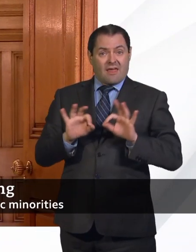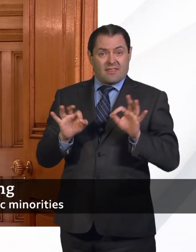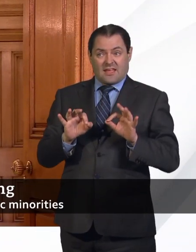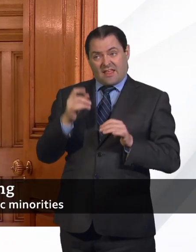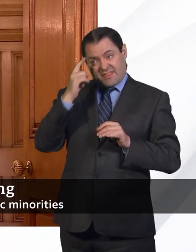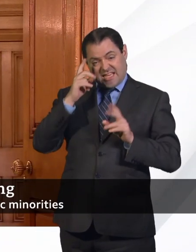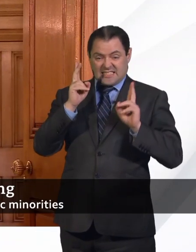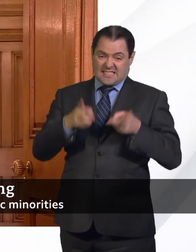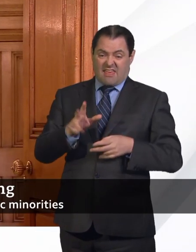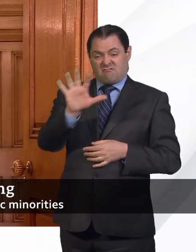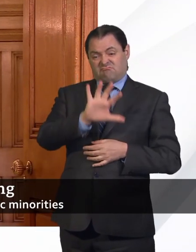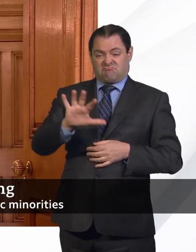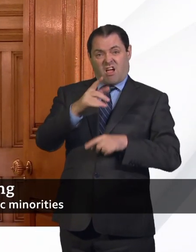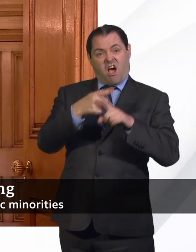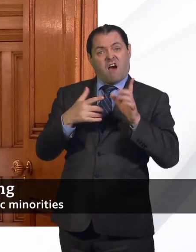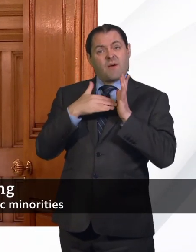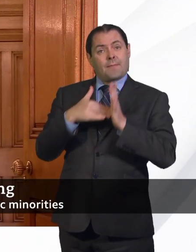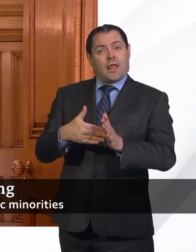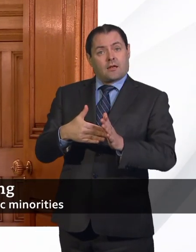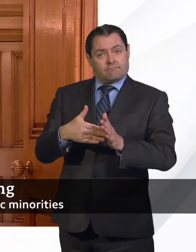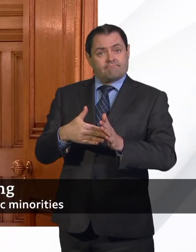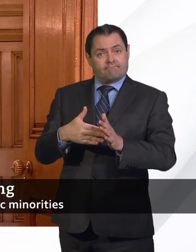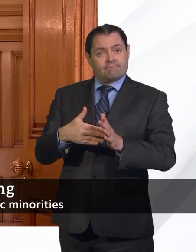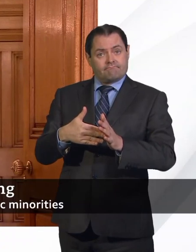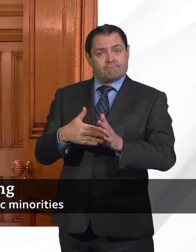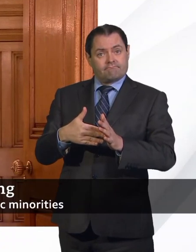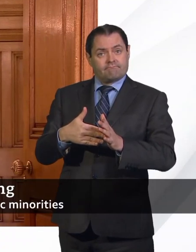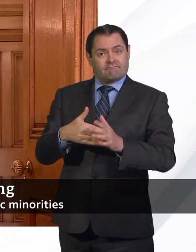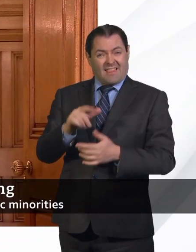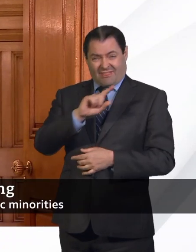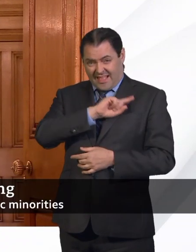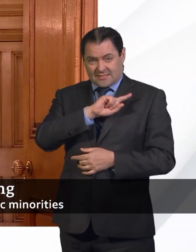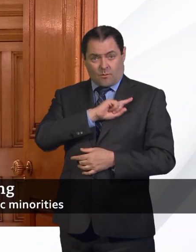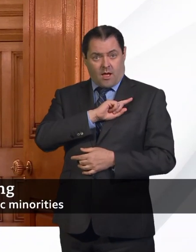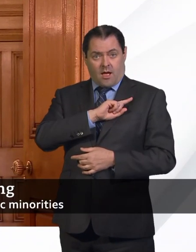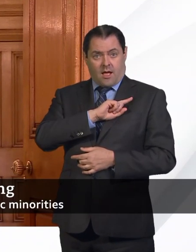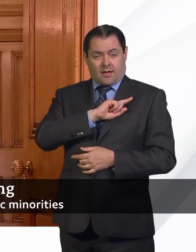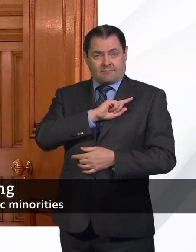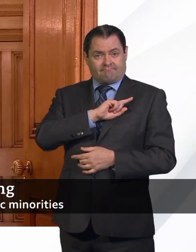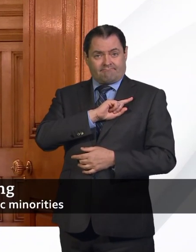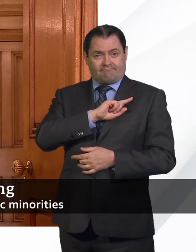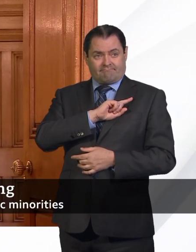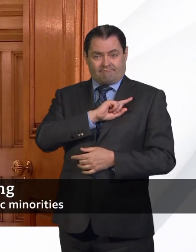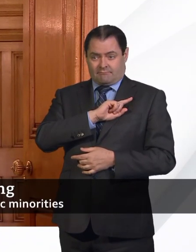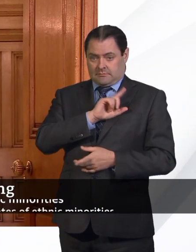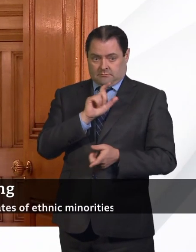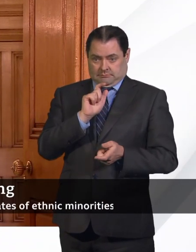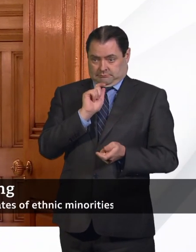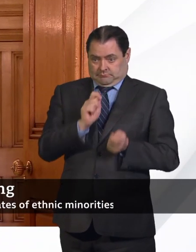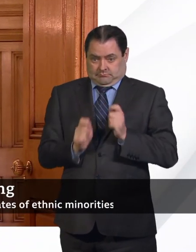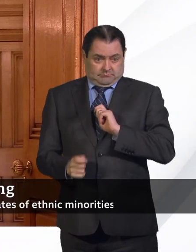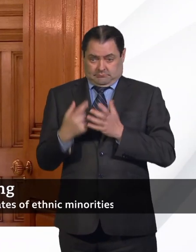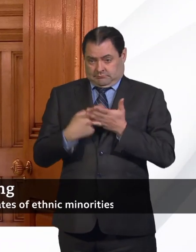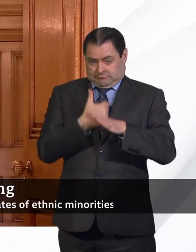around half a million. And that led to a whole series of changes including